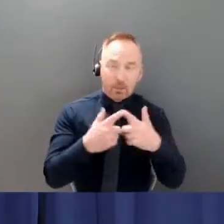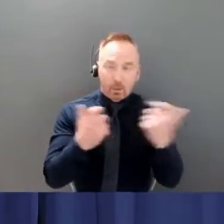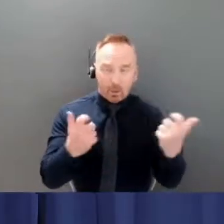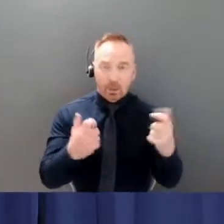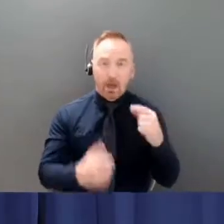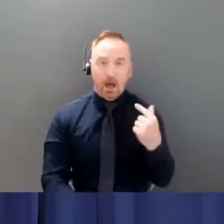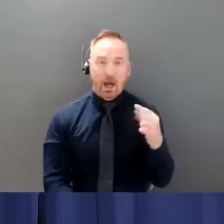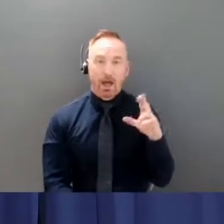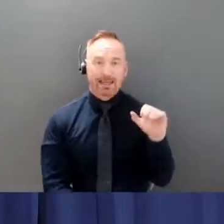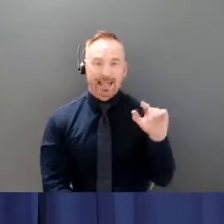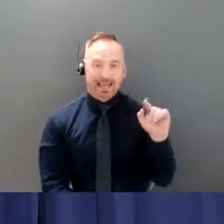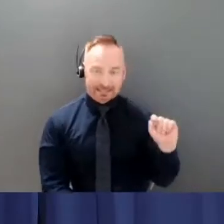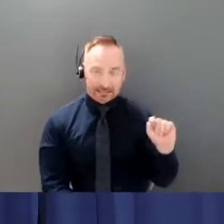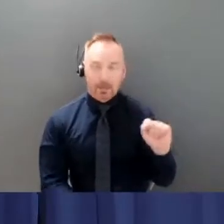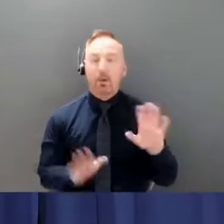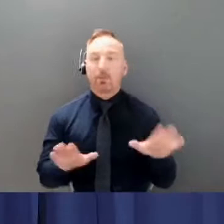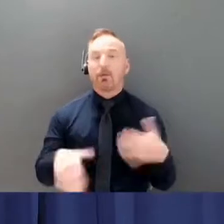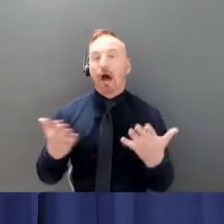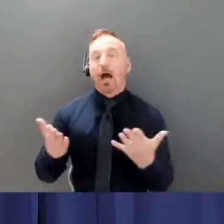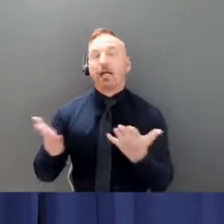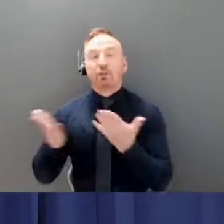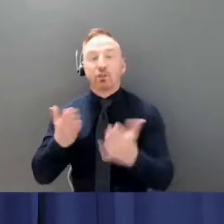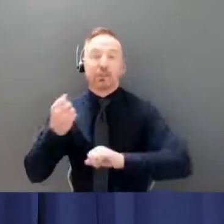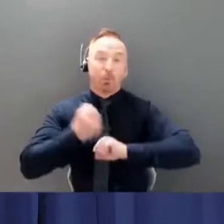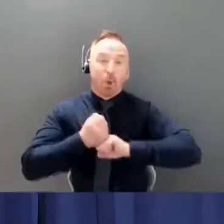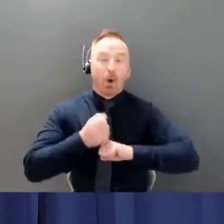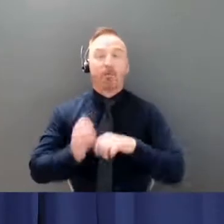staff, and their many partners to ensure